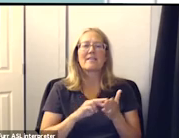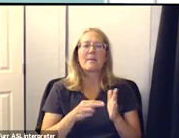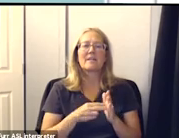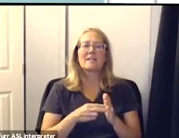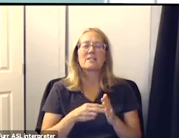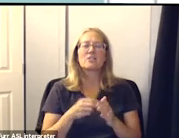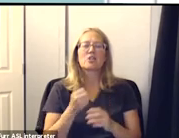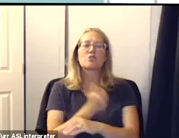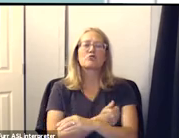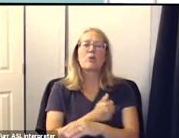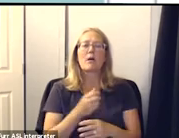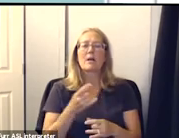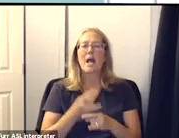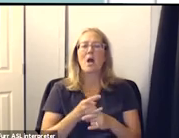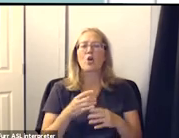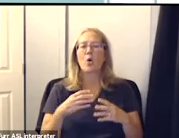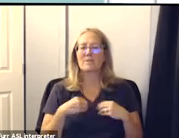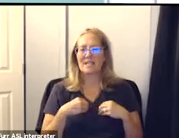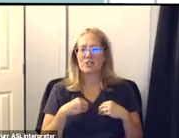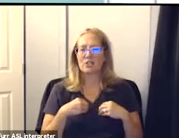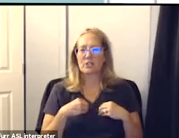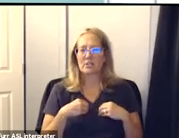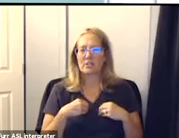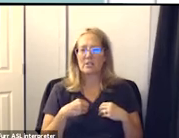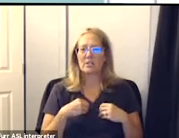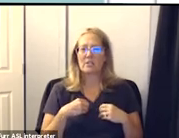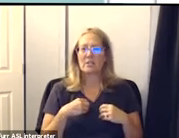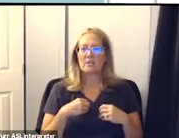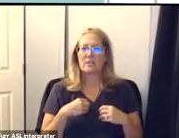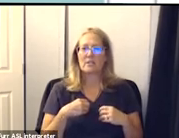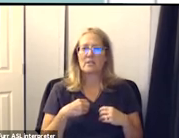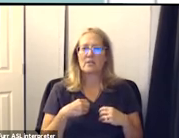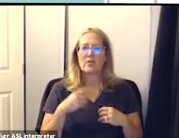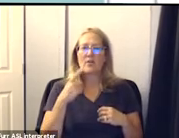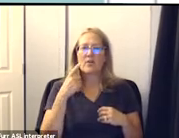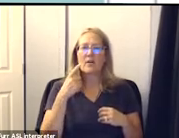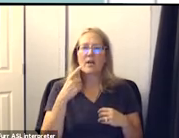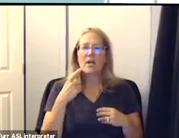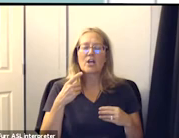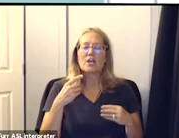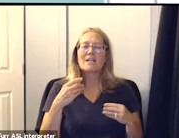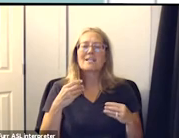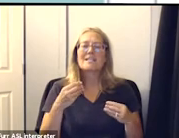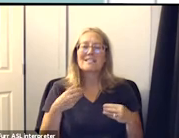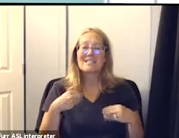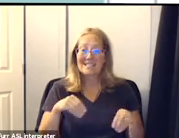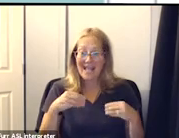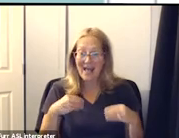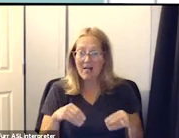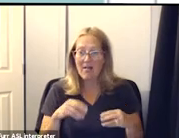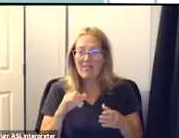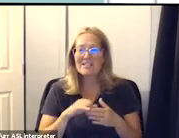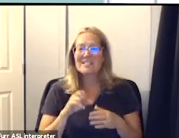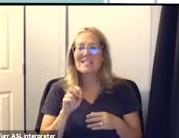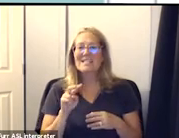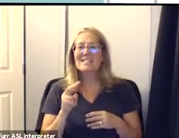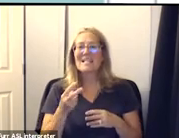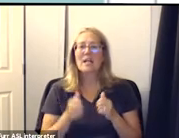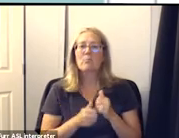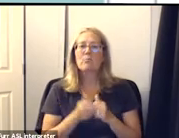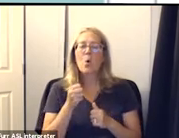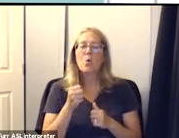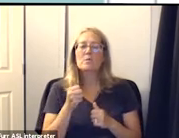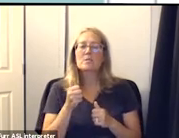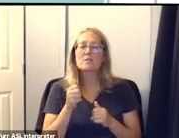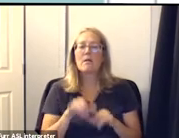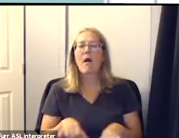alcohol possession use furnishing or sale this is our second most common type